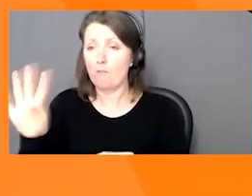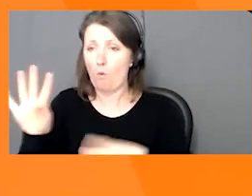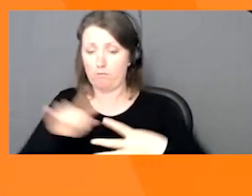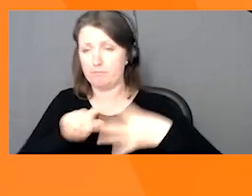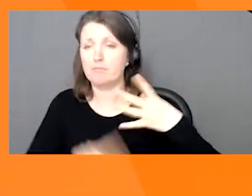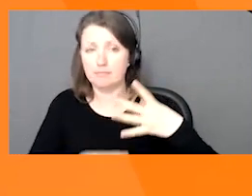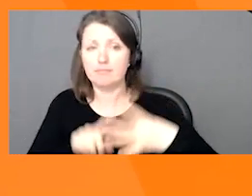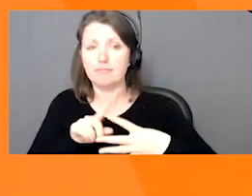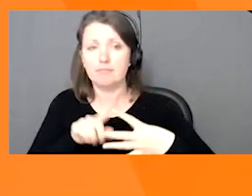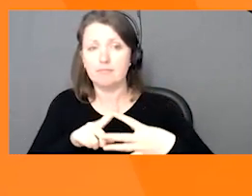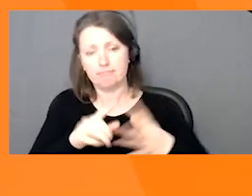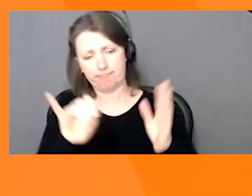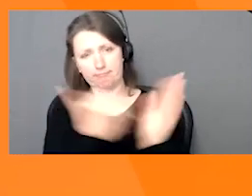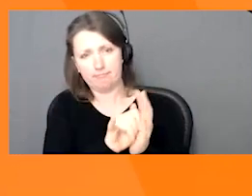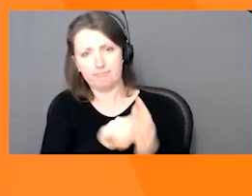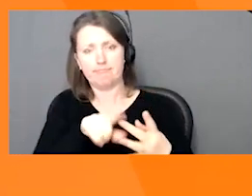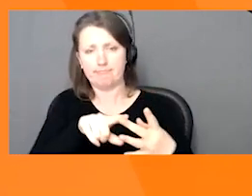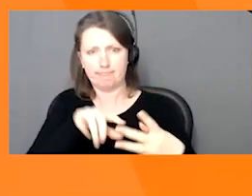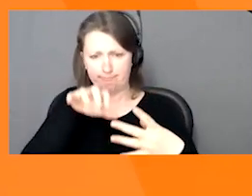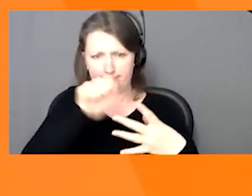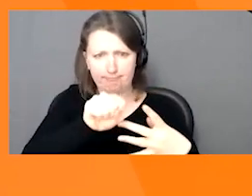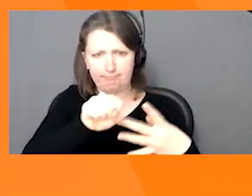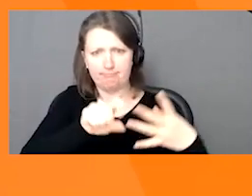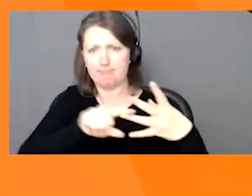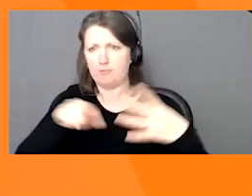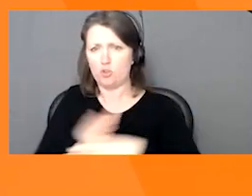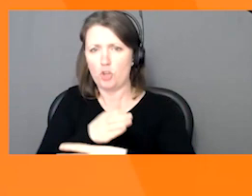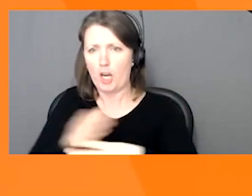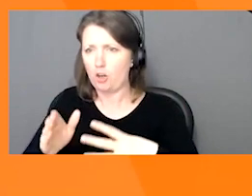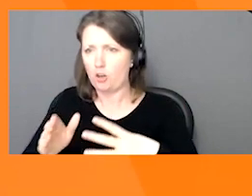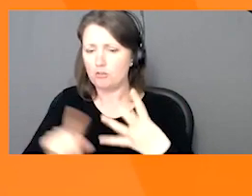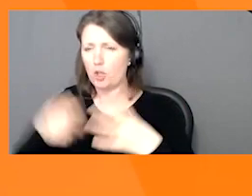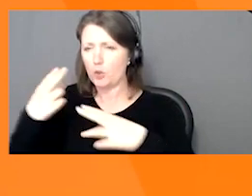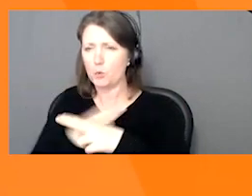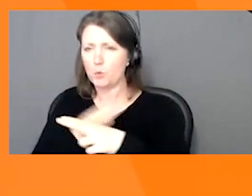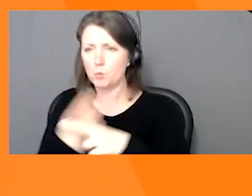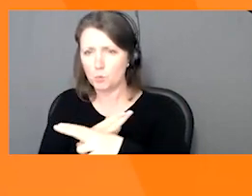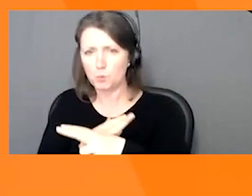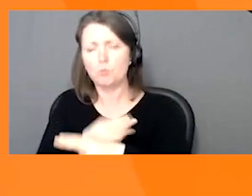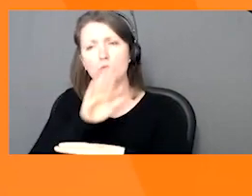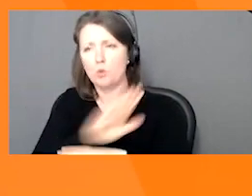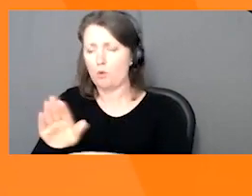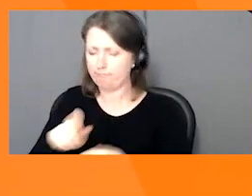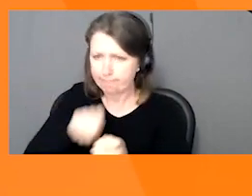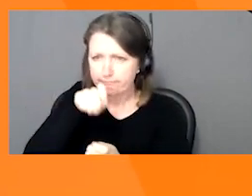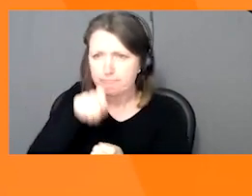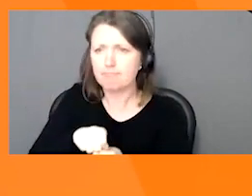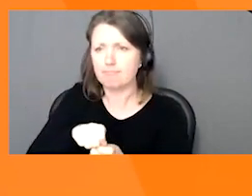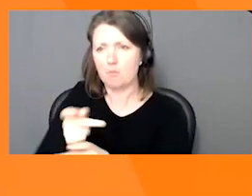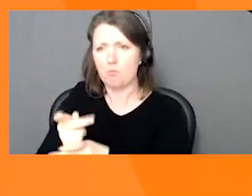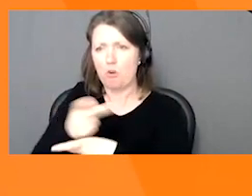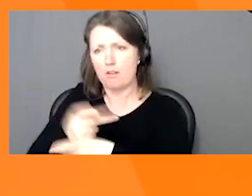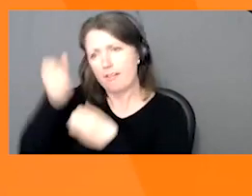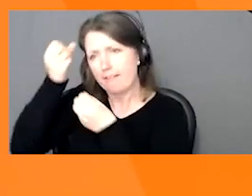enabling industry to identify, capture, share and use perpetually cleansed, accurate and trusted product